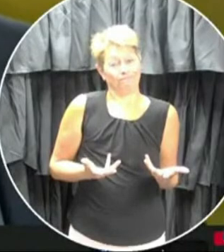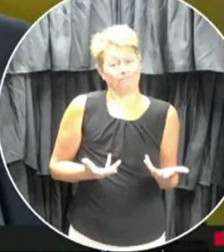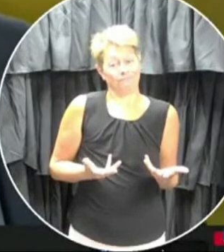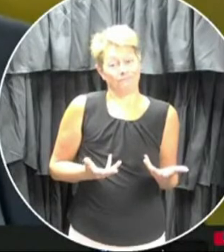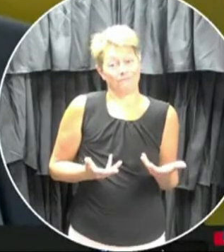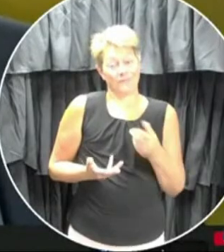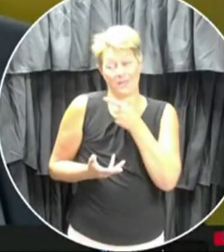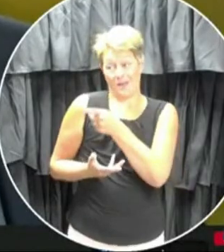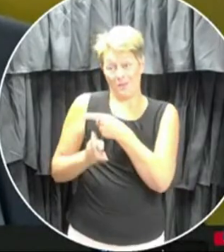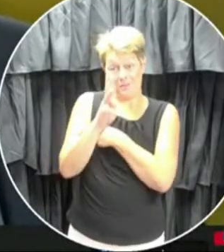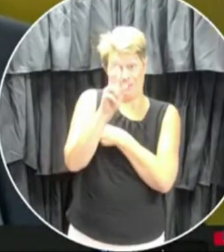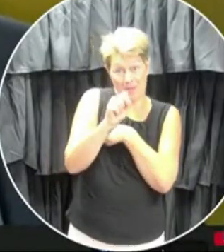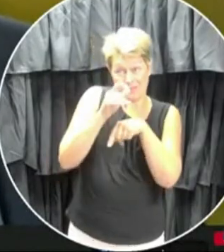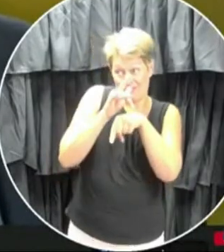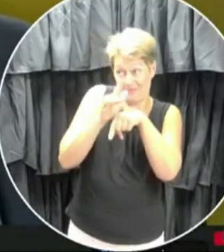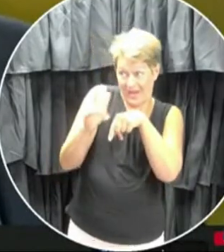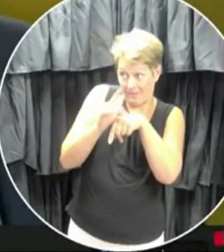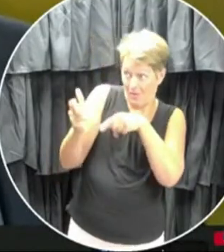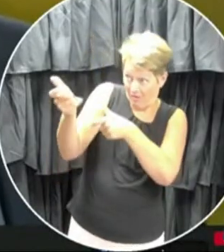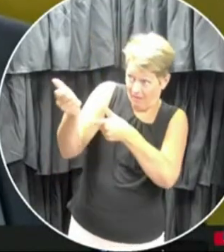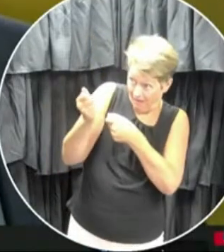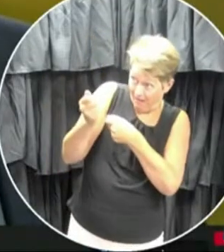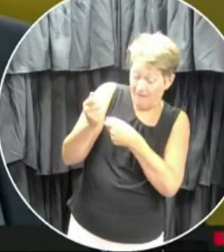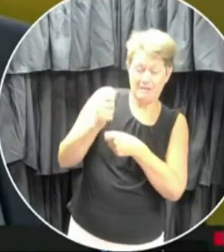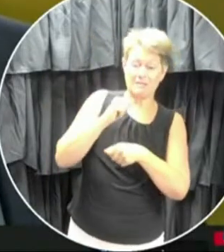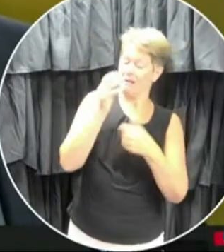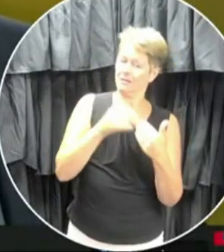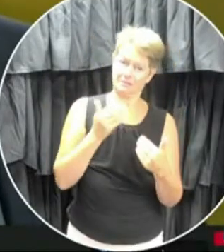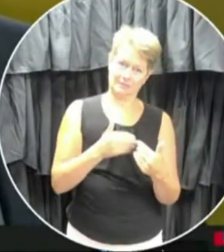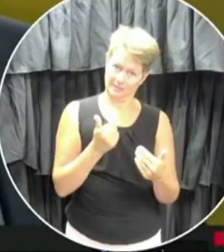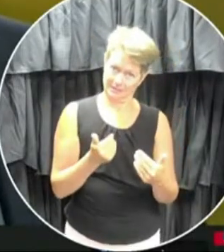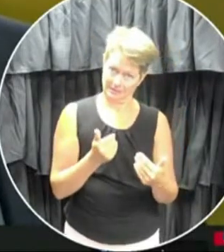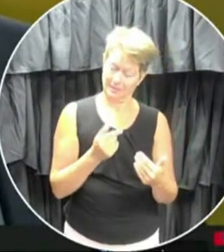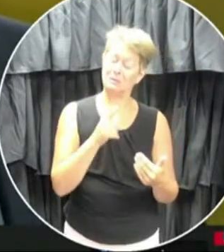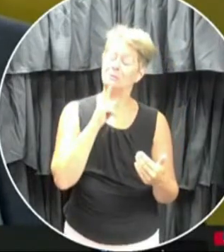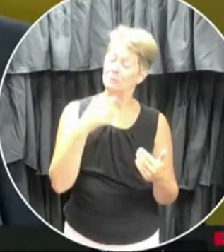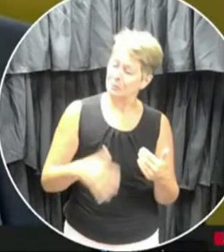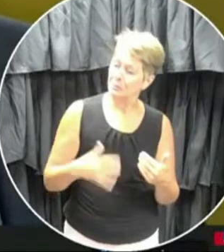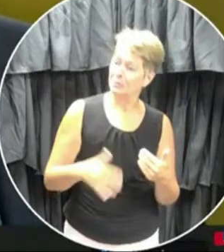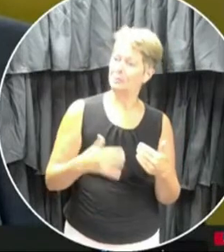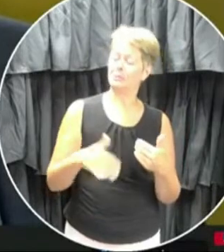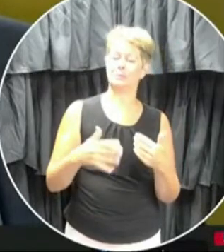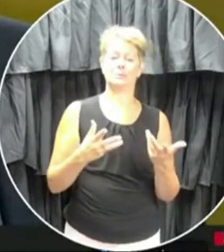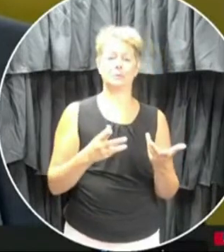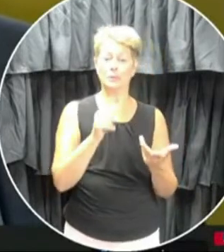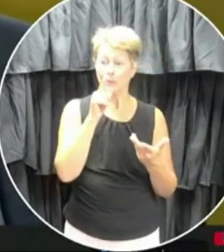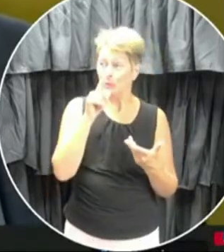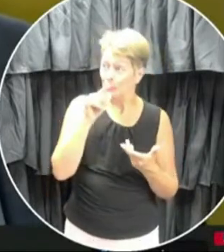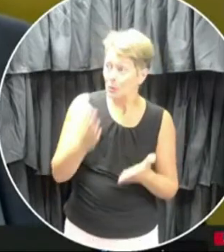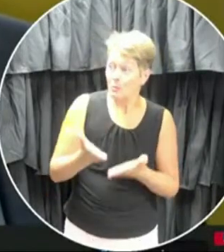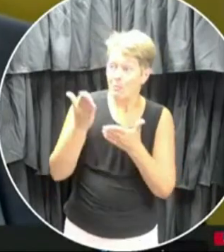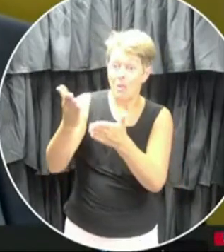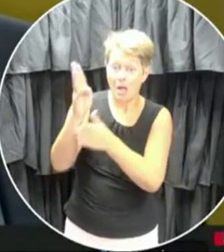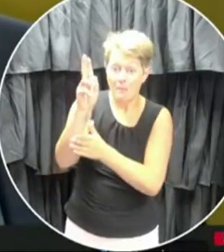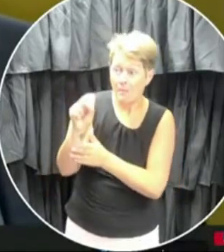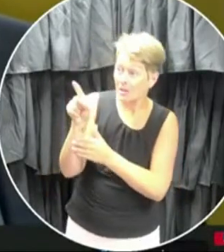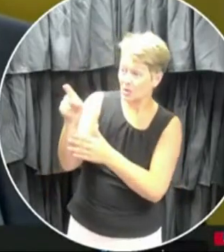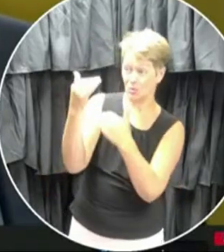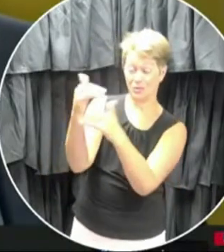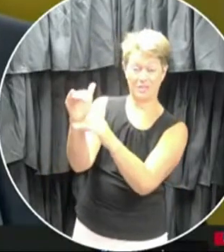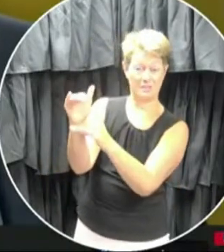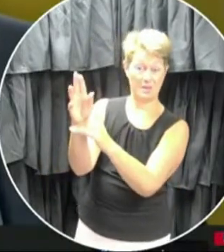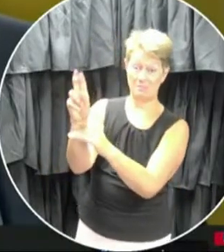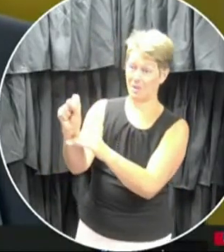supply chain for the acquisition of buses, um, is a challenge. Our contractors, uh, are, limited